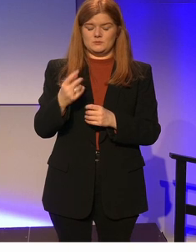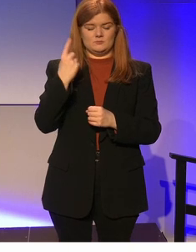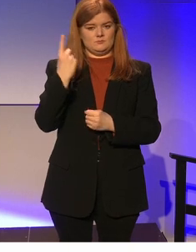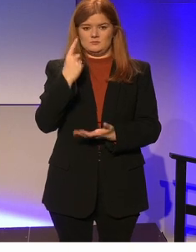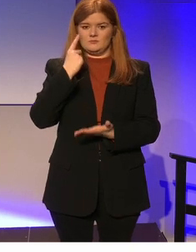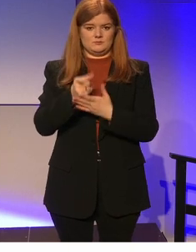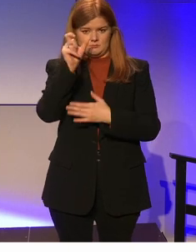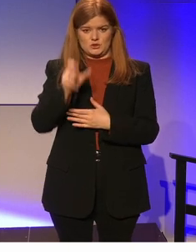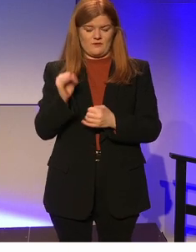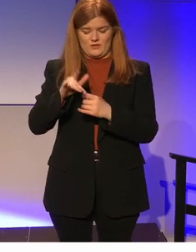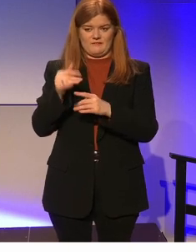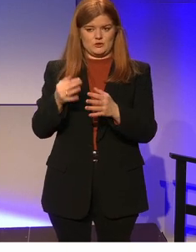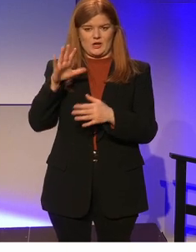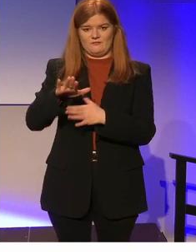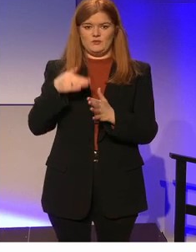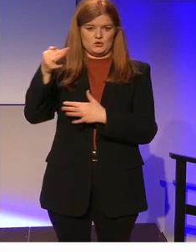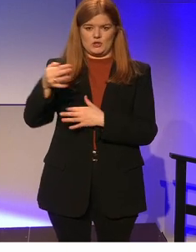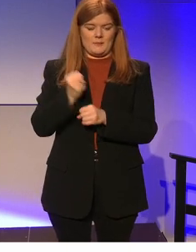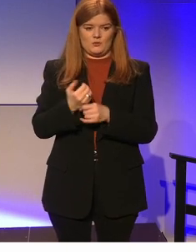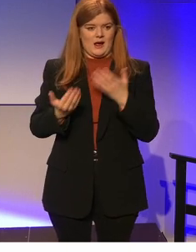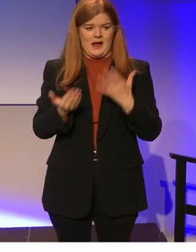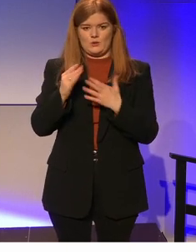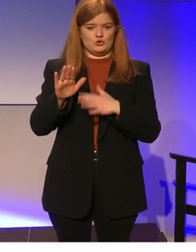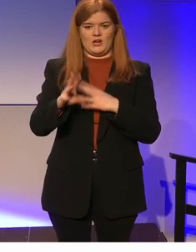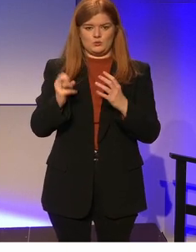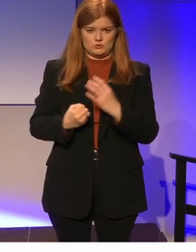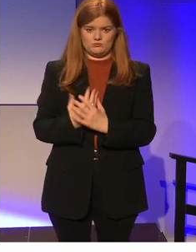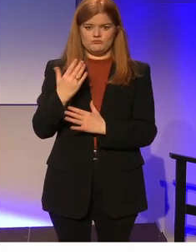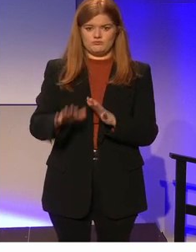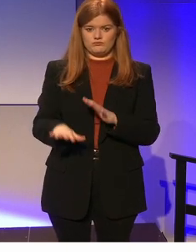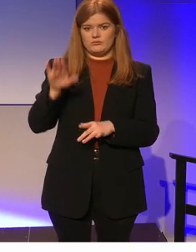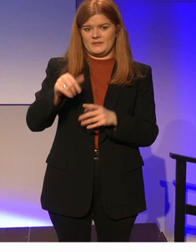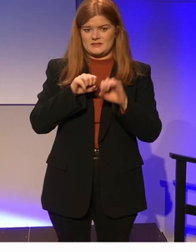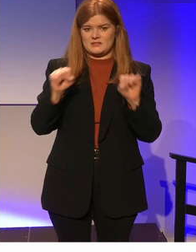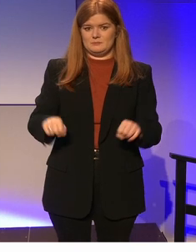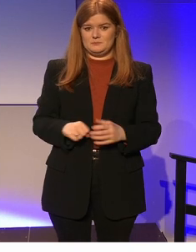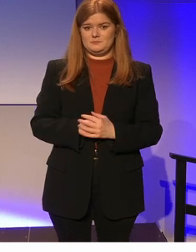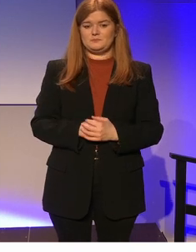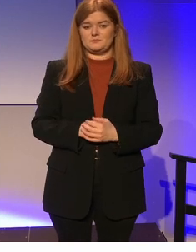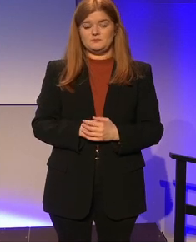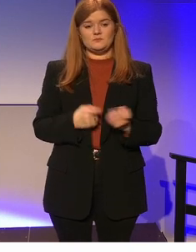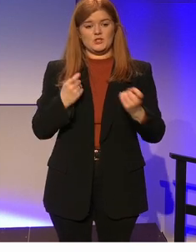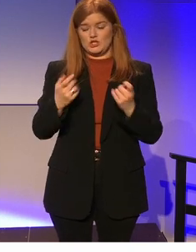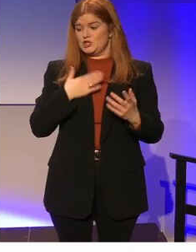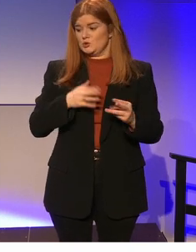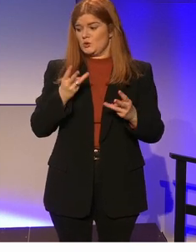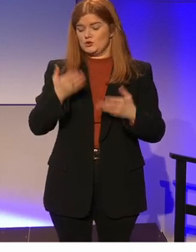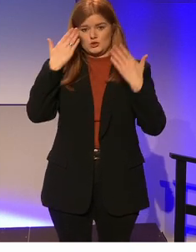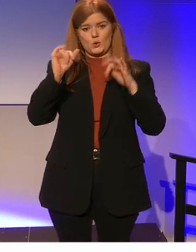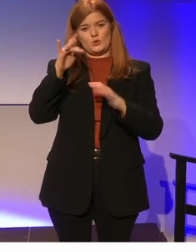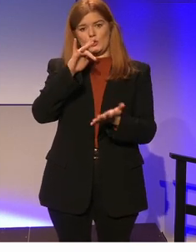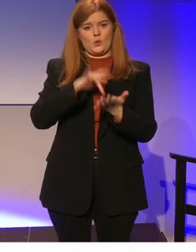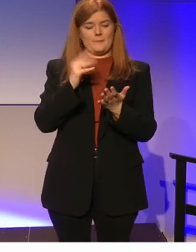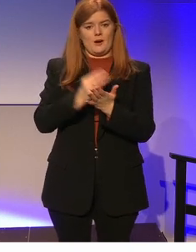determinant of that child's future in terms of how that child will flourish in the system. So I just thought I'd show you the